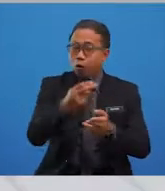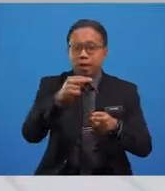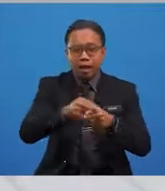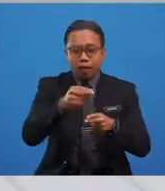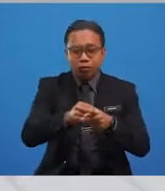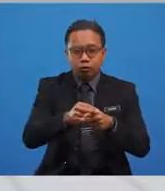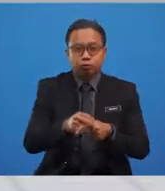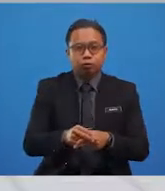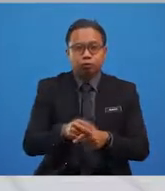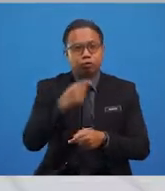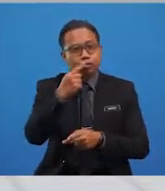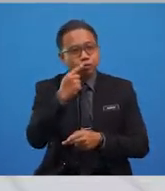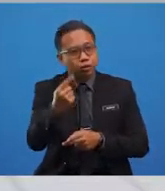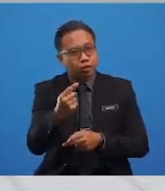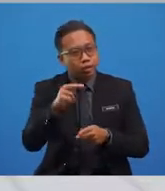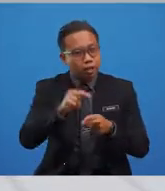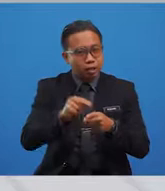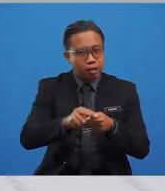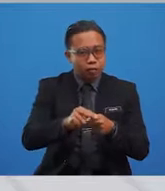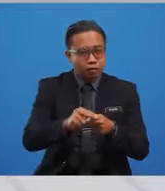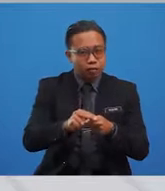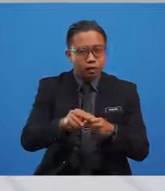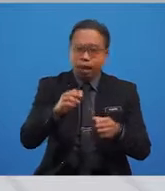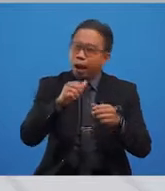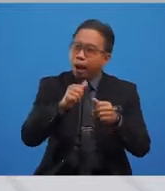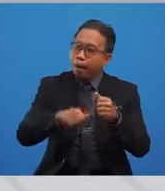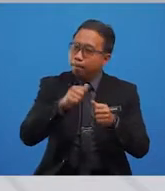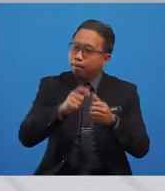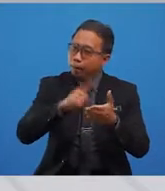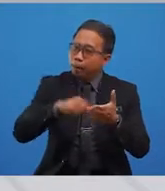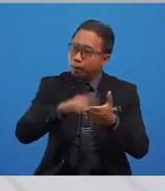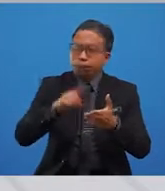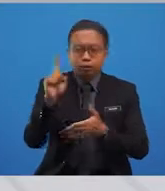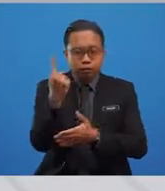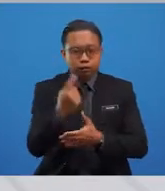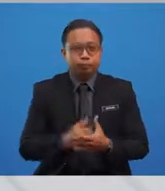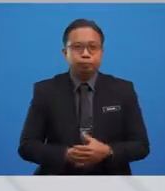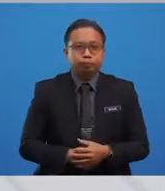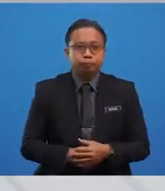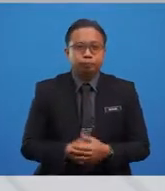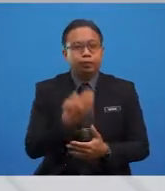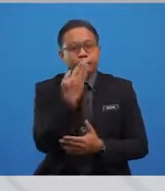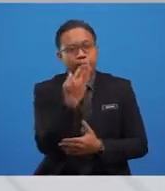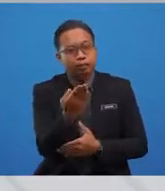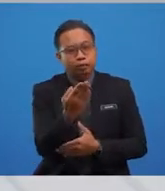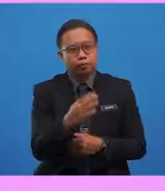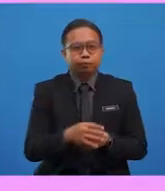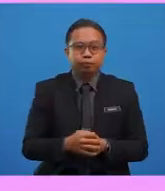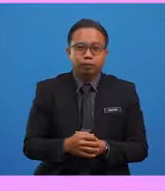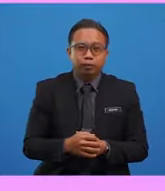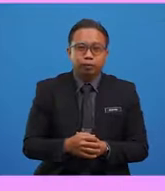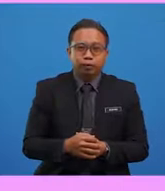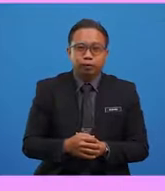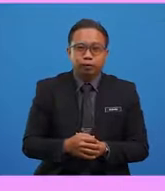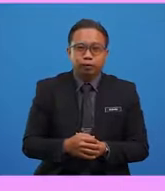You could say that nouns are almost everything. Wow. Thank you, Grammys. Well,